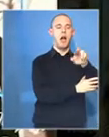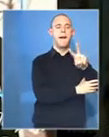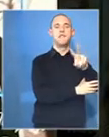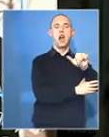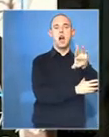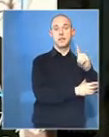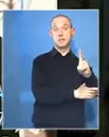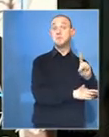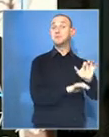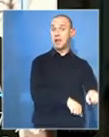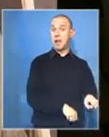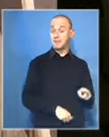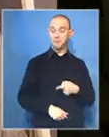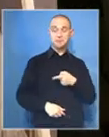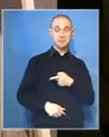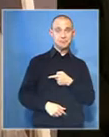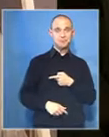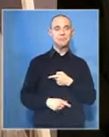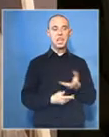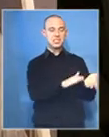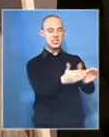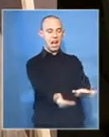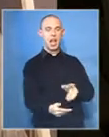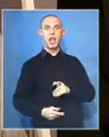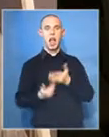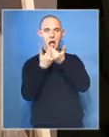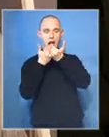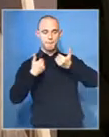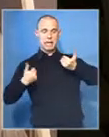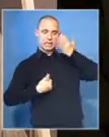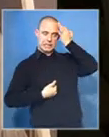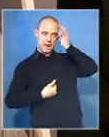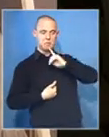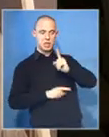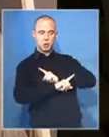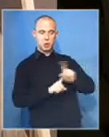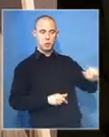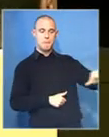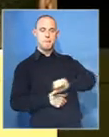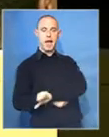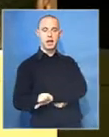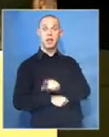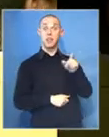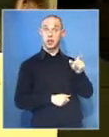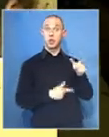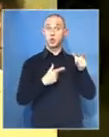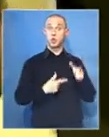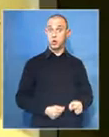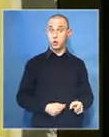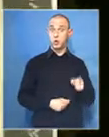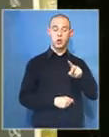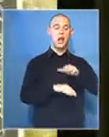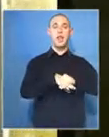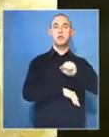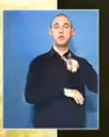government wouldn't allow his body to be returned home. Nakasa plummeted his death from a multi-story building in New York. He was